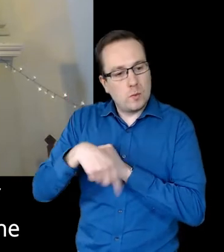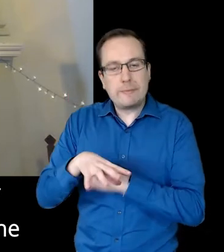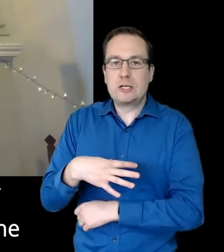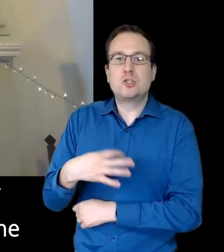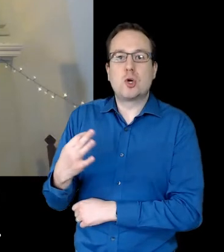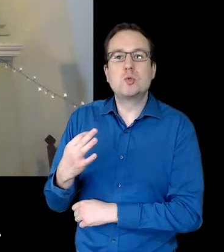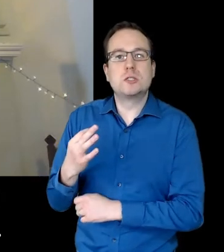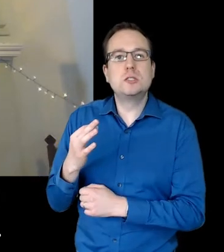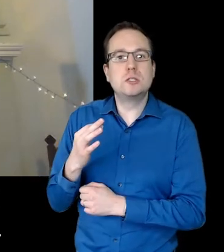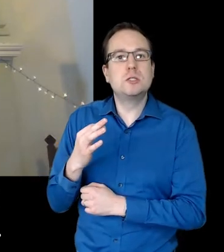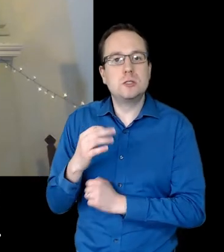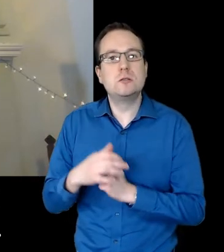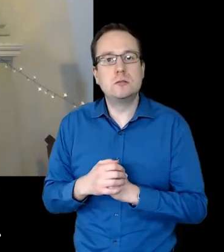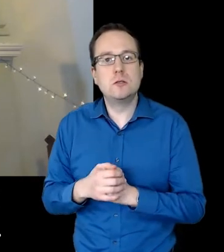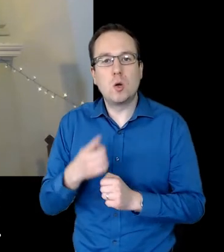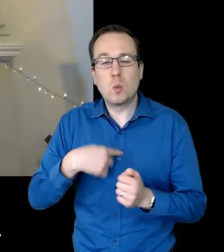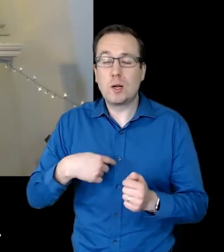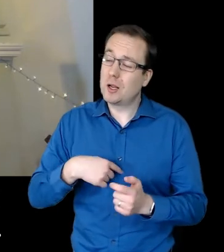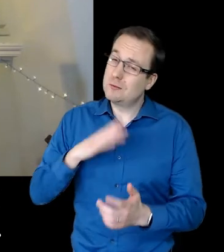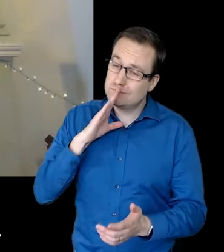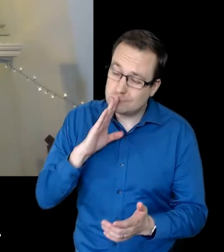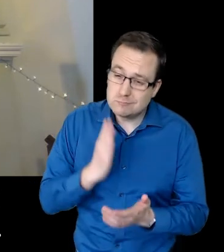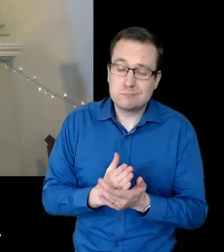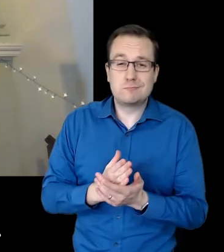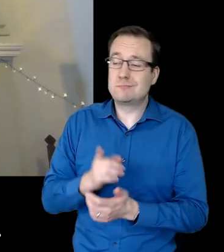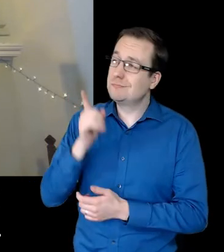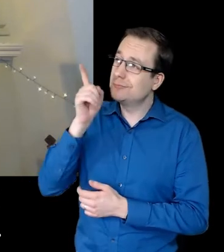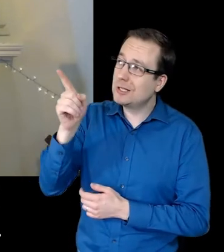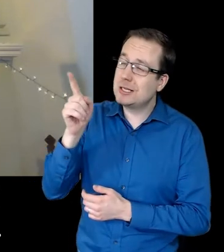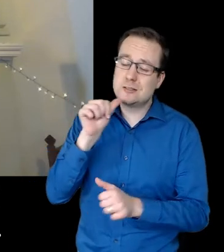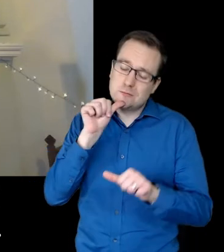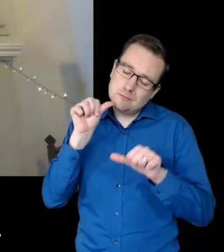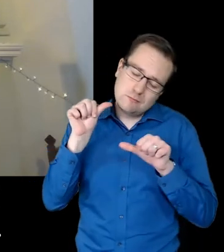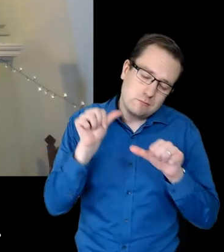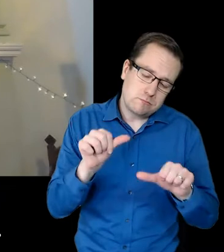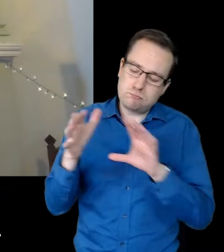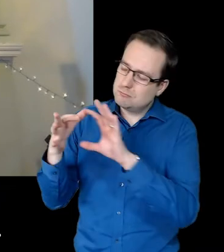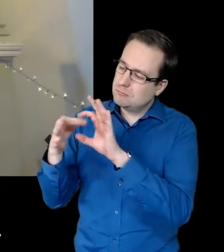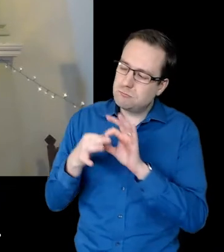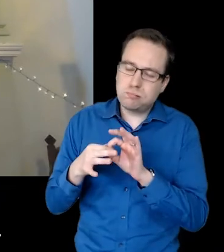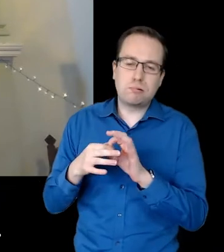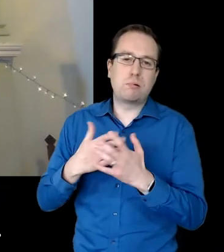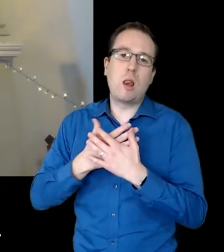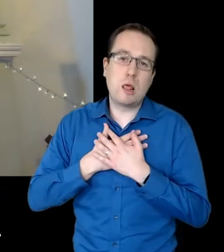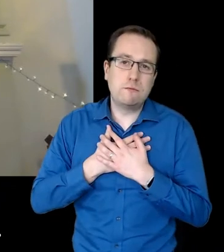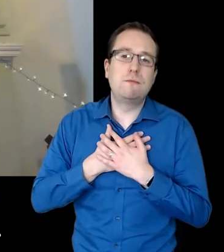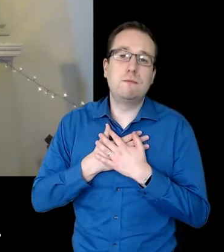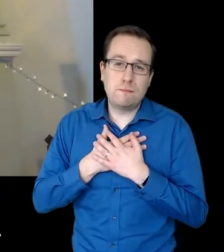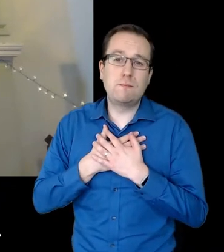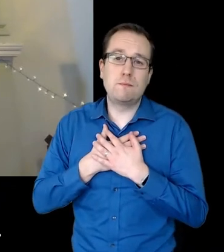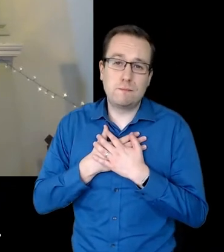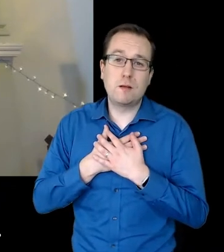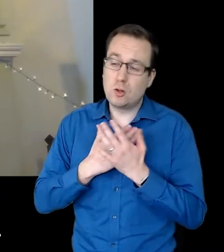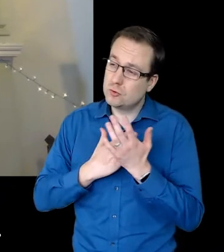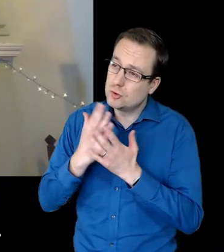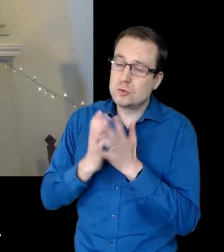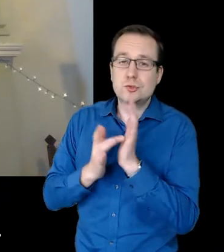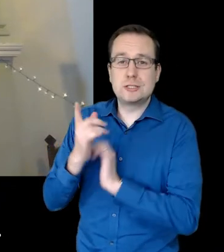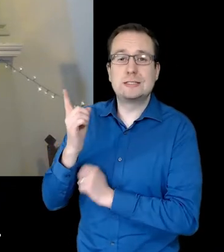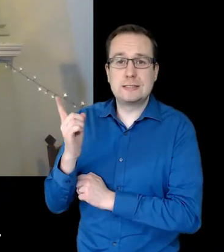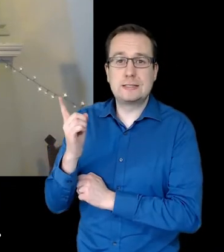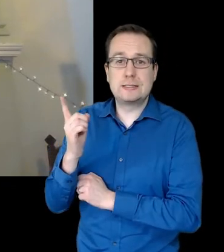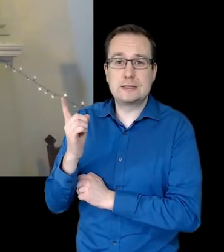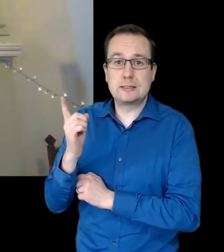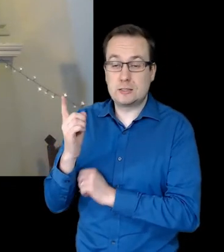of the infinite. Unconditional. Intimate love of God in Christ Jesus. From which nothing can